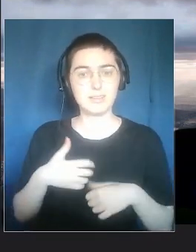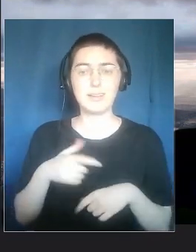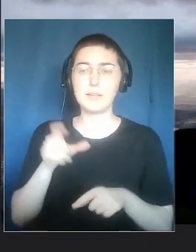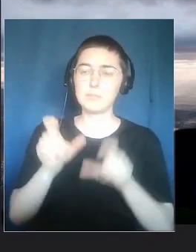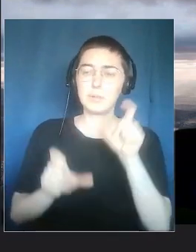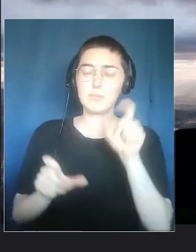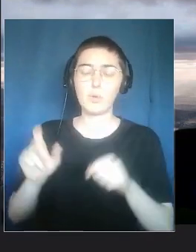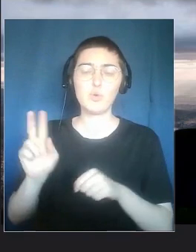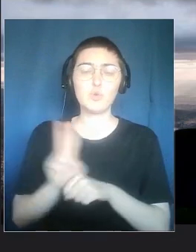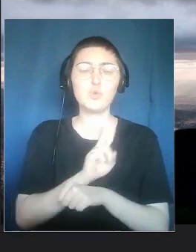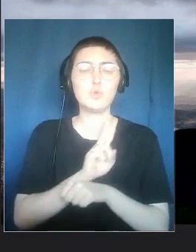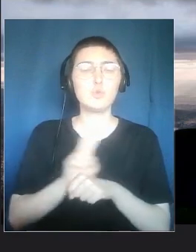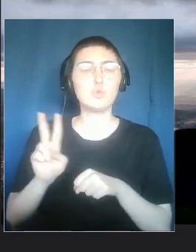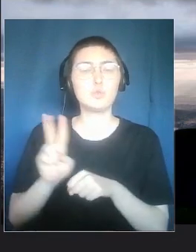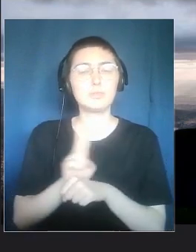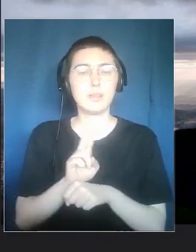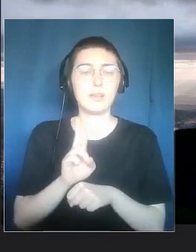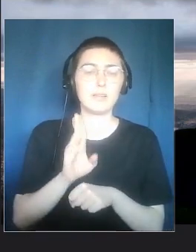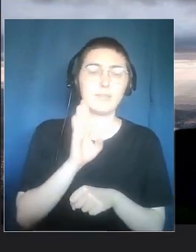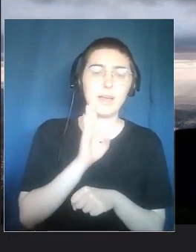people who use social networks.